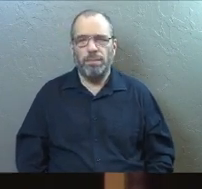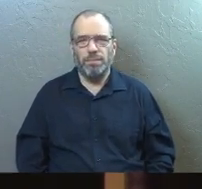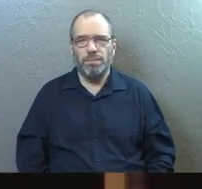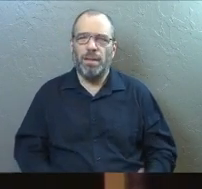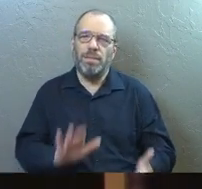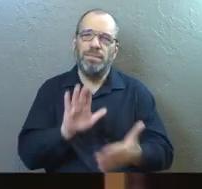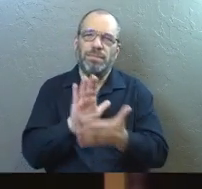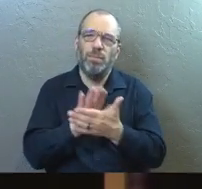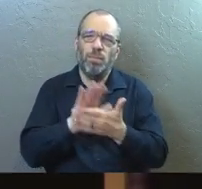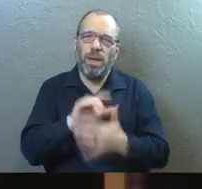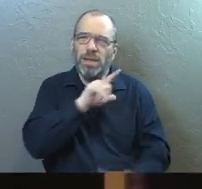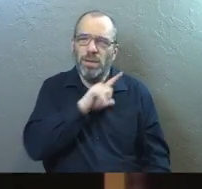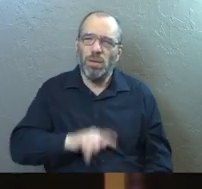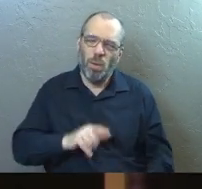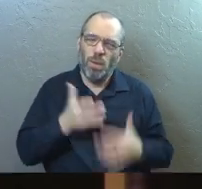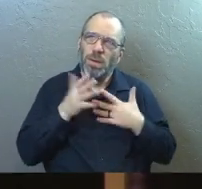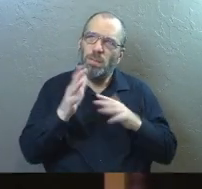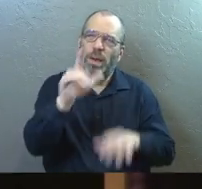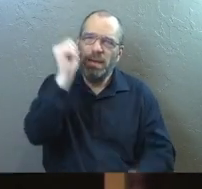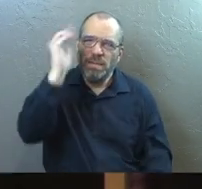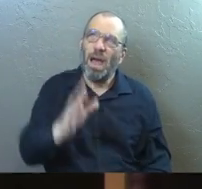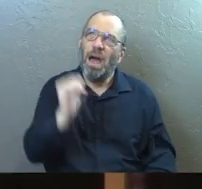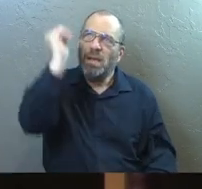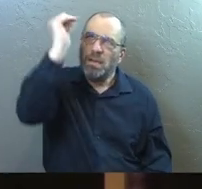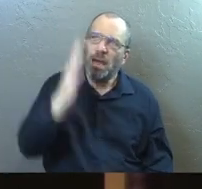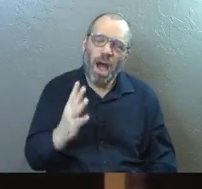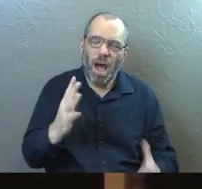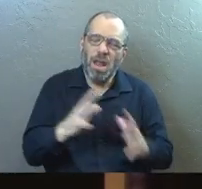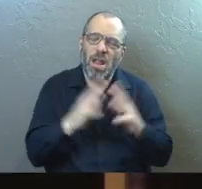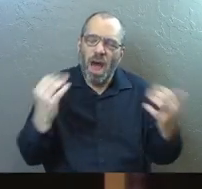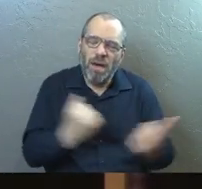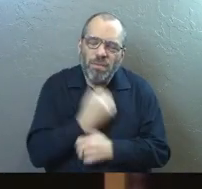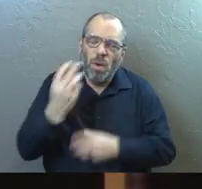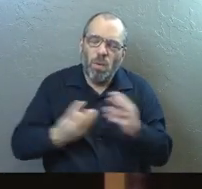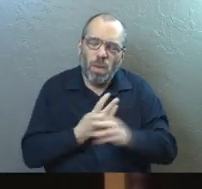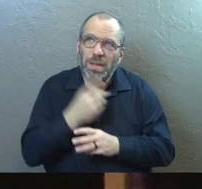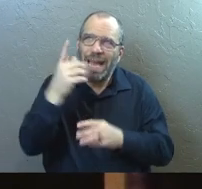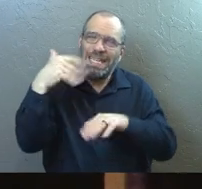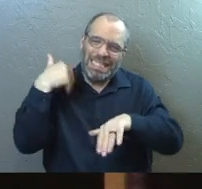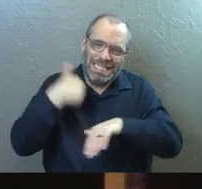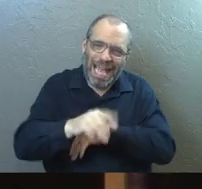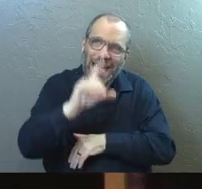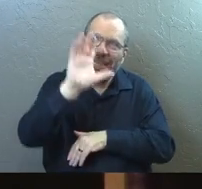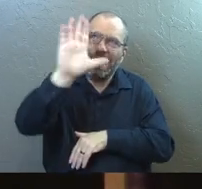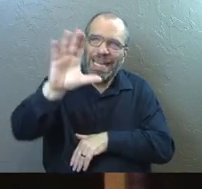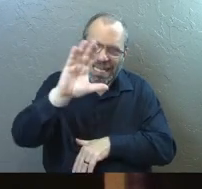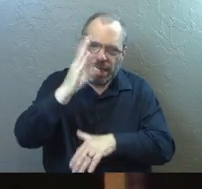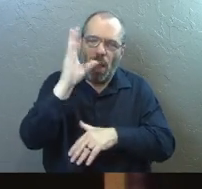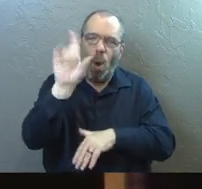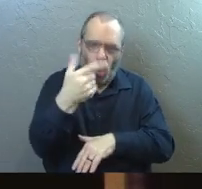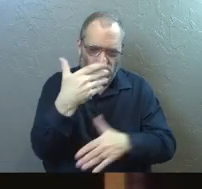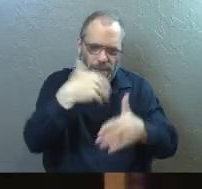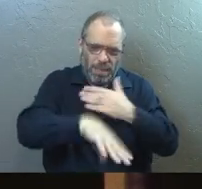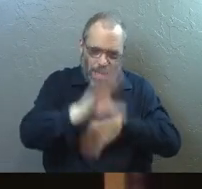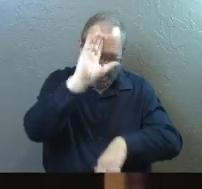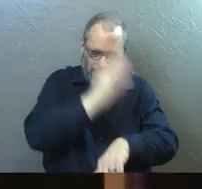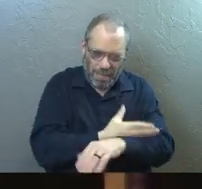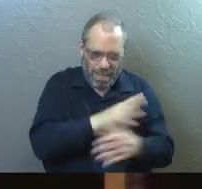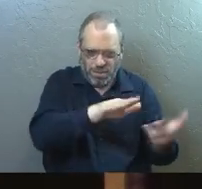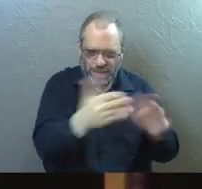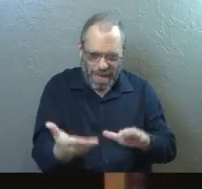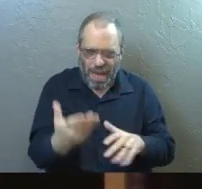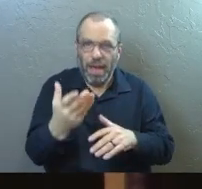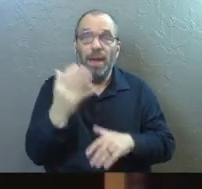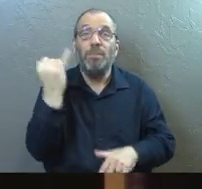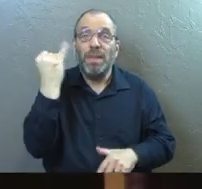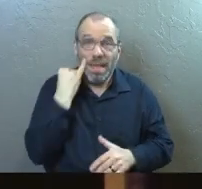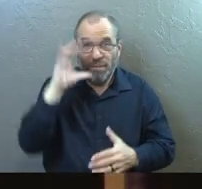Praise God. Amen. For God so loved the world that he sent his only son to die for